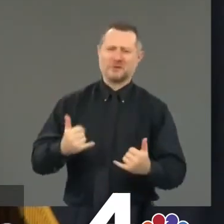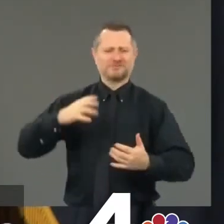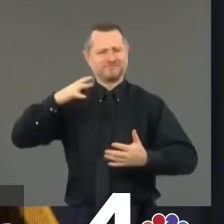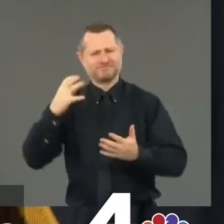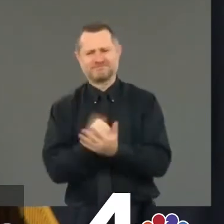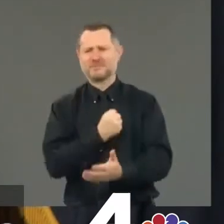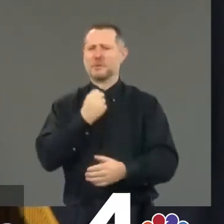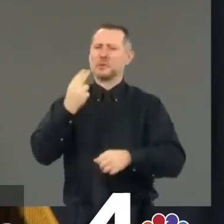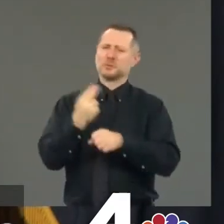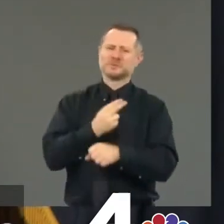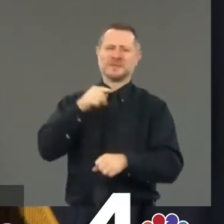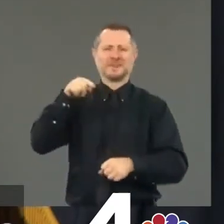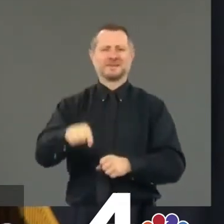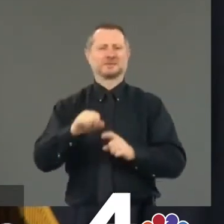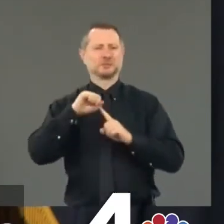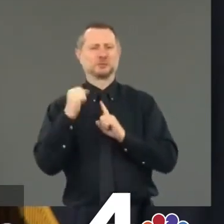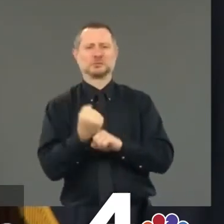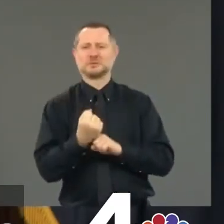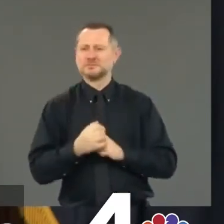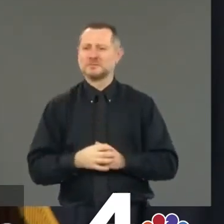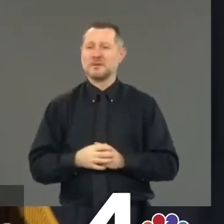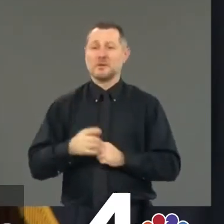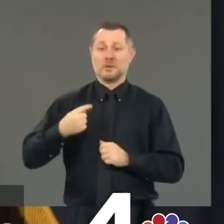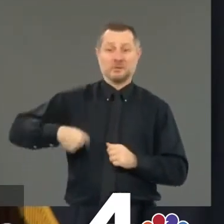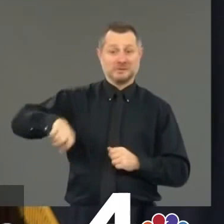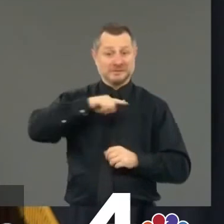this empowerment. Use this mobilization.